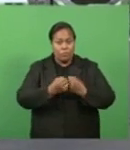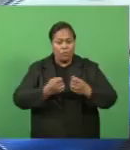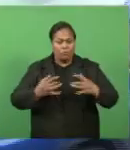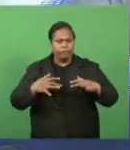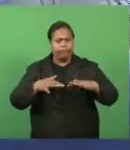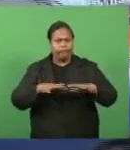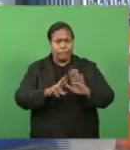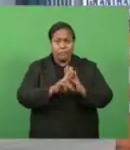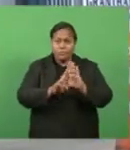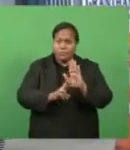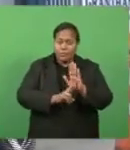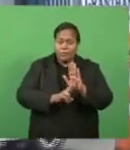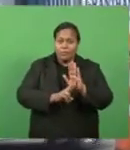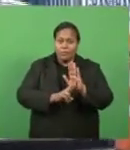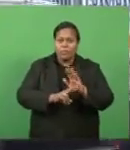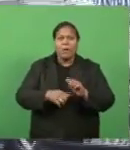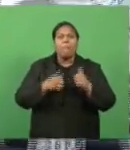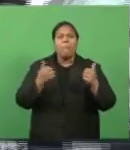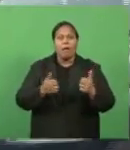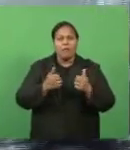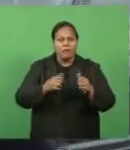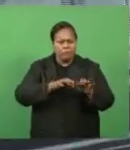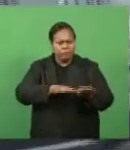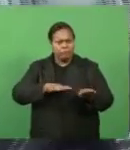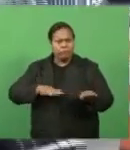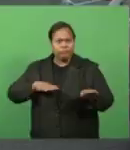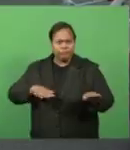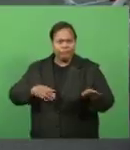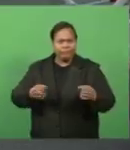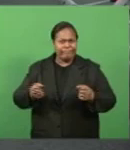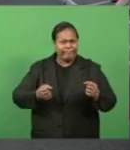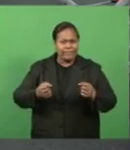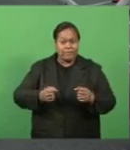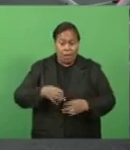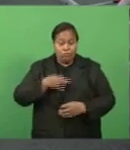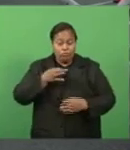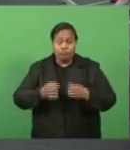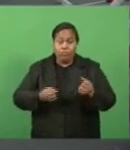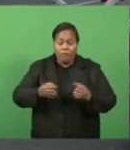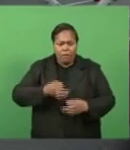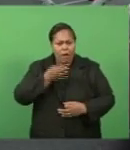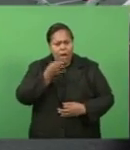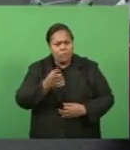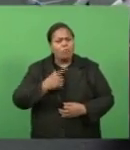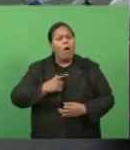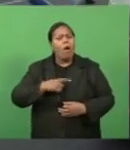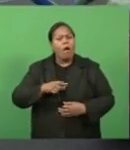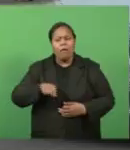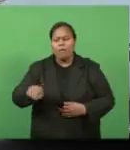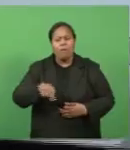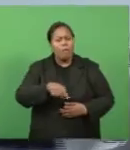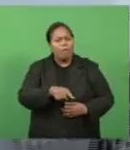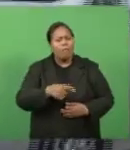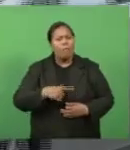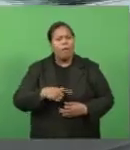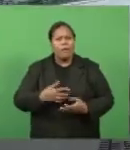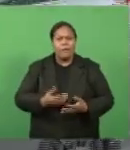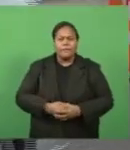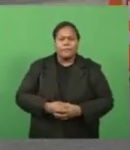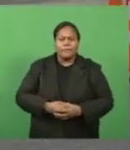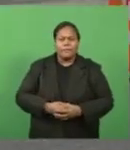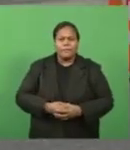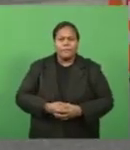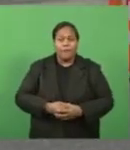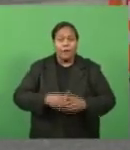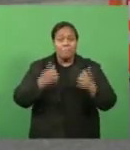anticipated, a high volume of traffic was noted on the road, but the drivers were asked to provide reasons for their travel. The increased number of